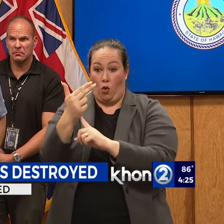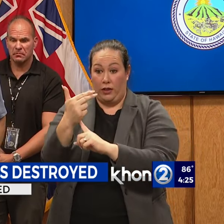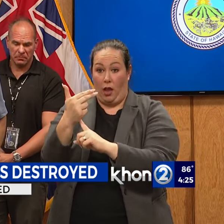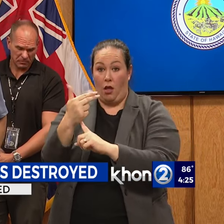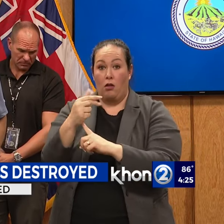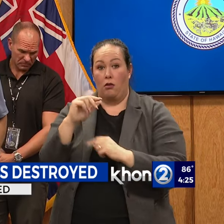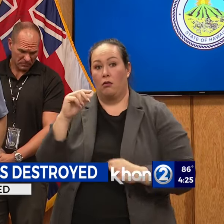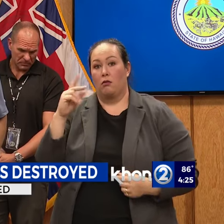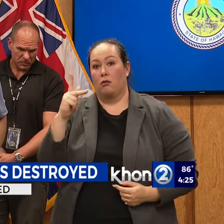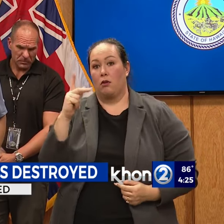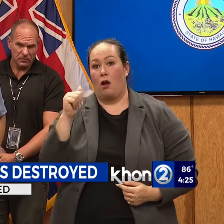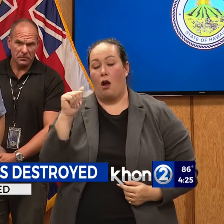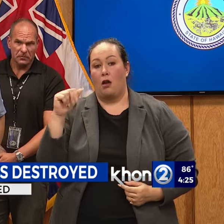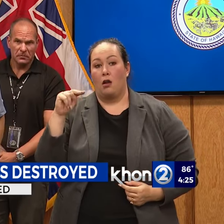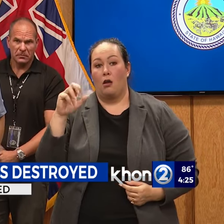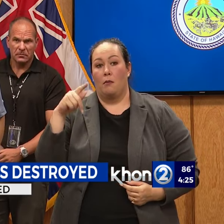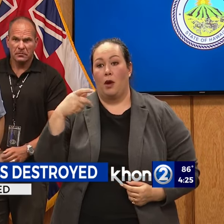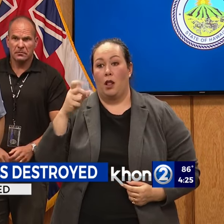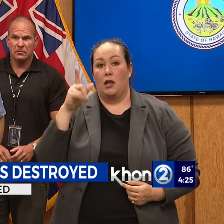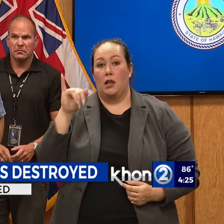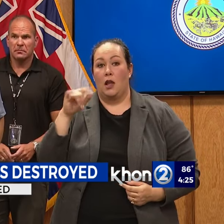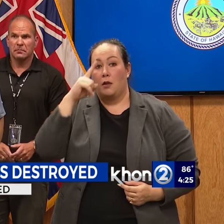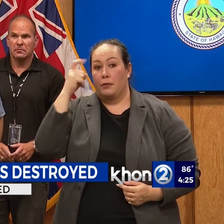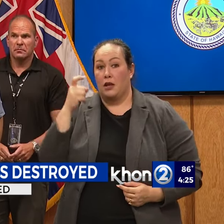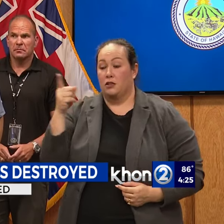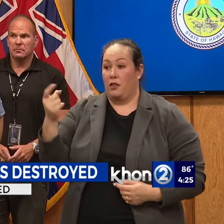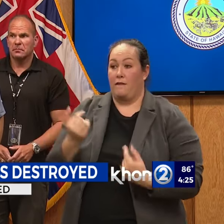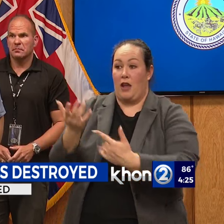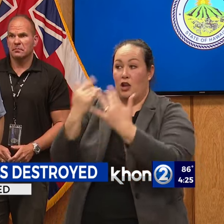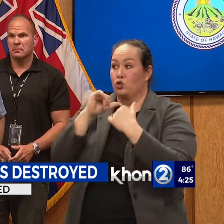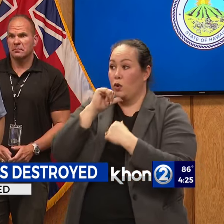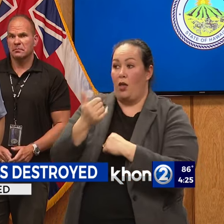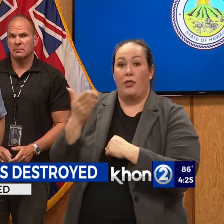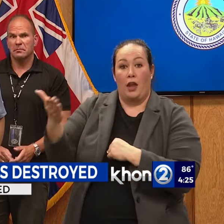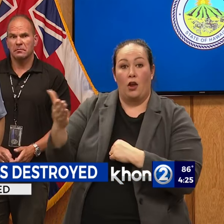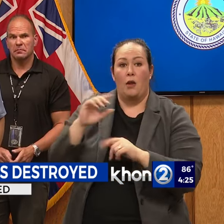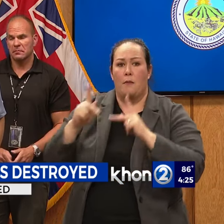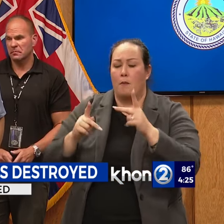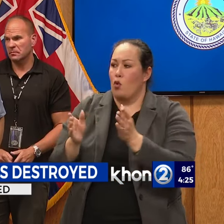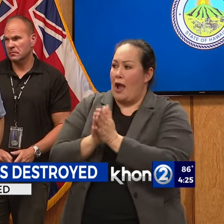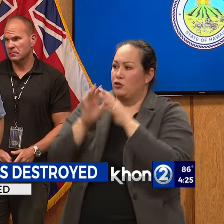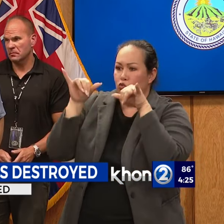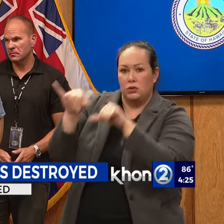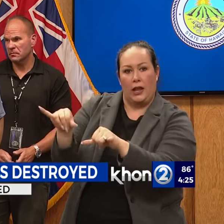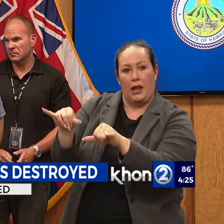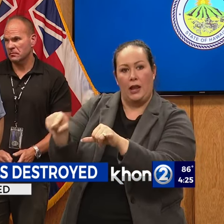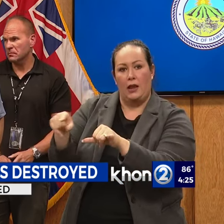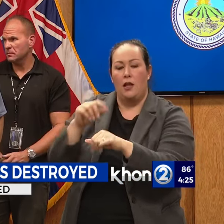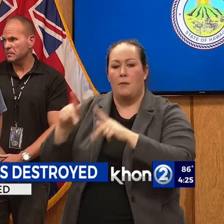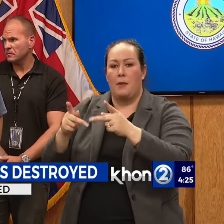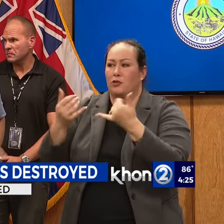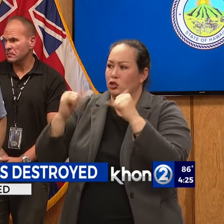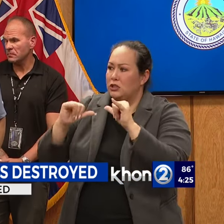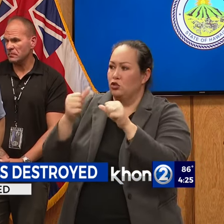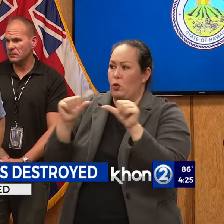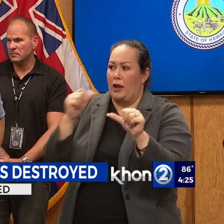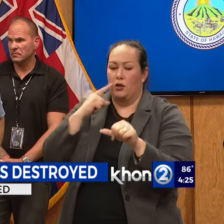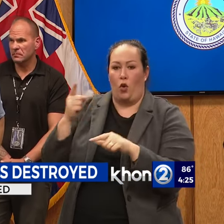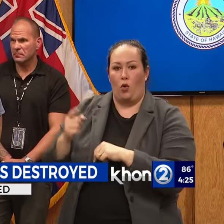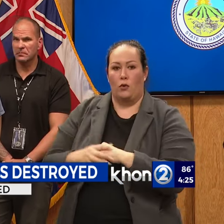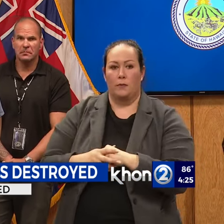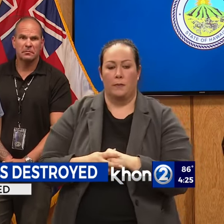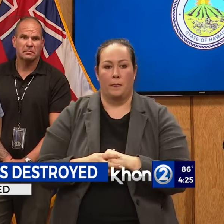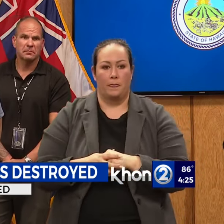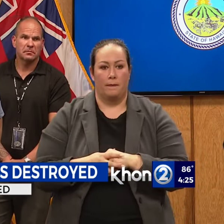Kaanapali, because the fires were not there, people were asked to stay there. But people still tried to get out. They didn't want to stay there.